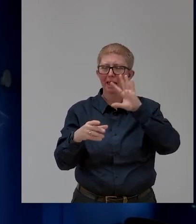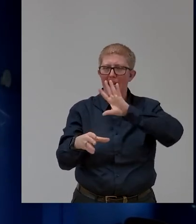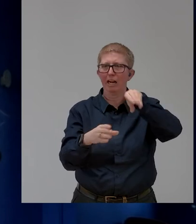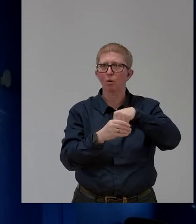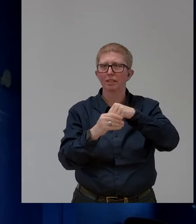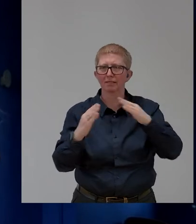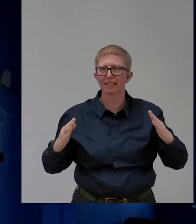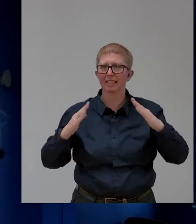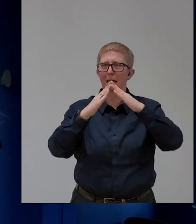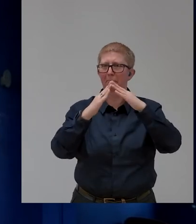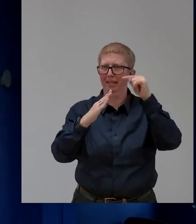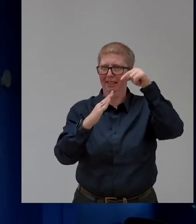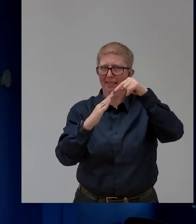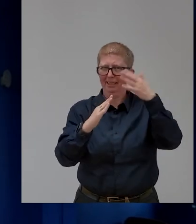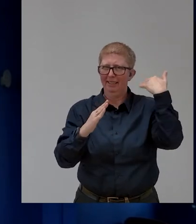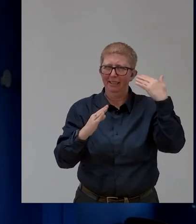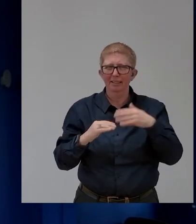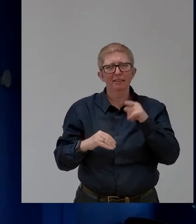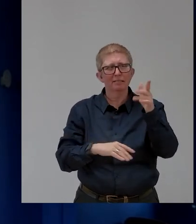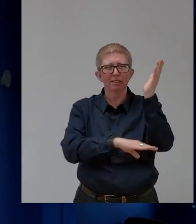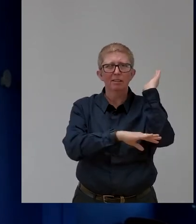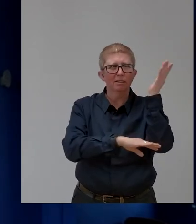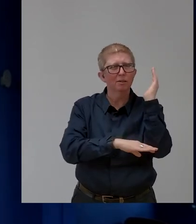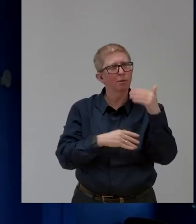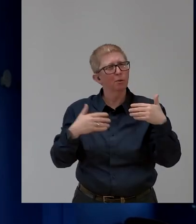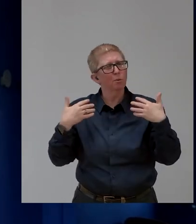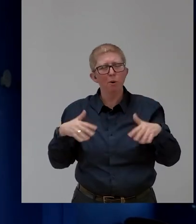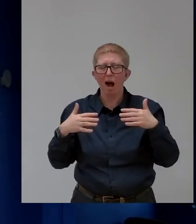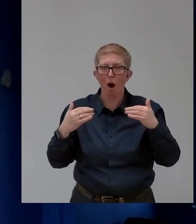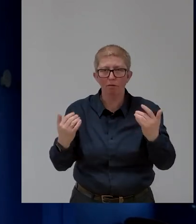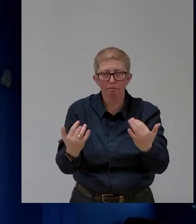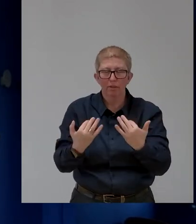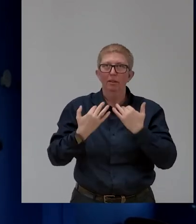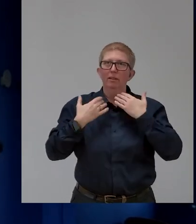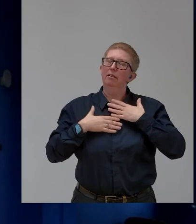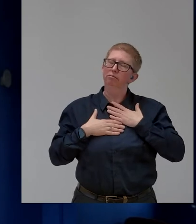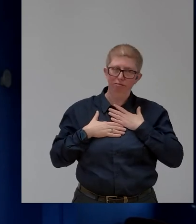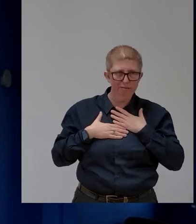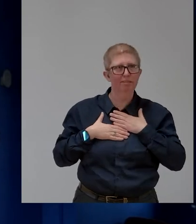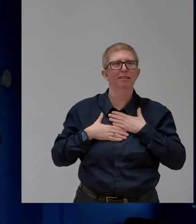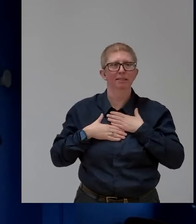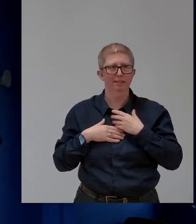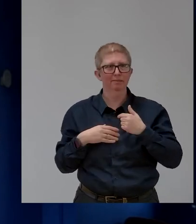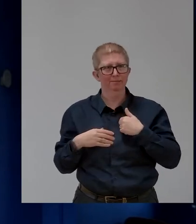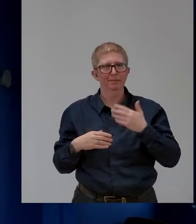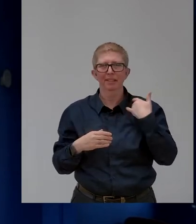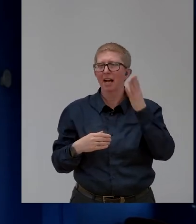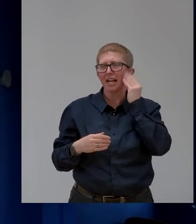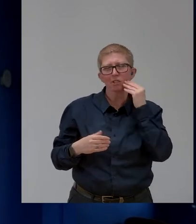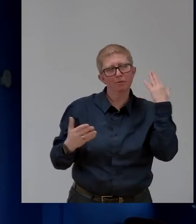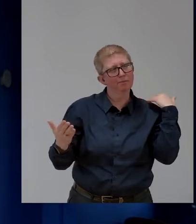blew me away. And I think you just have such a myriad of experience to bring to this conversation.